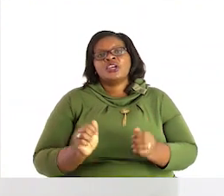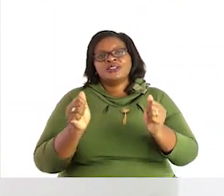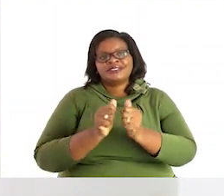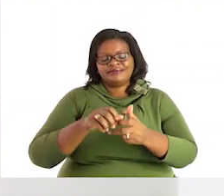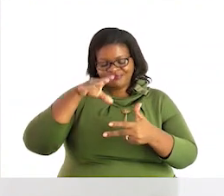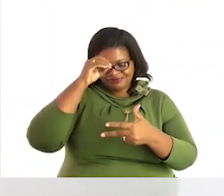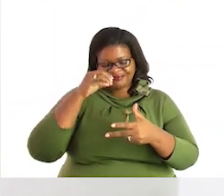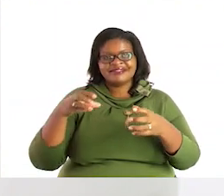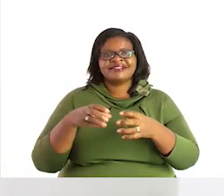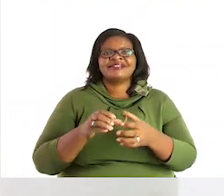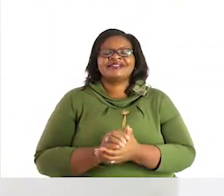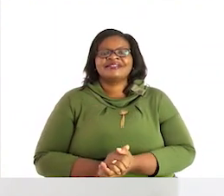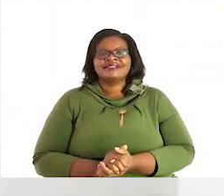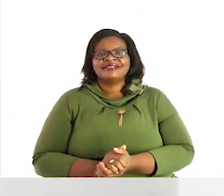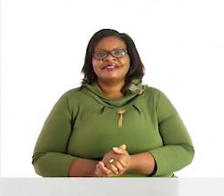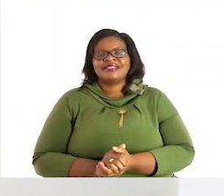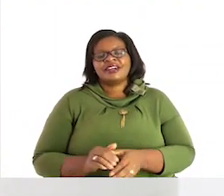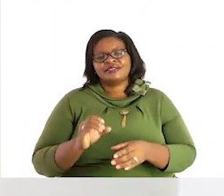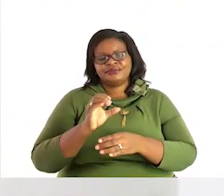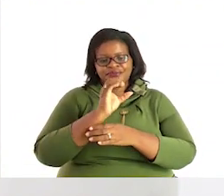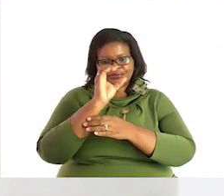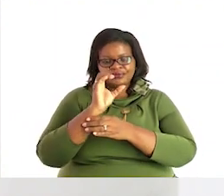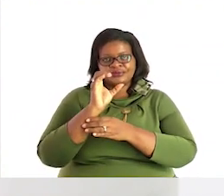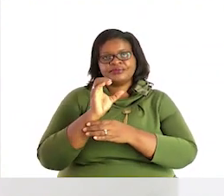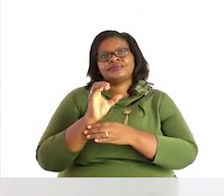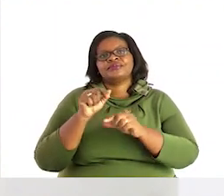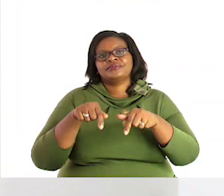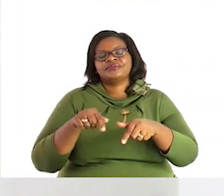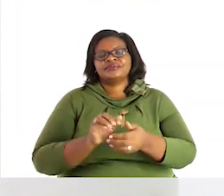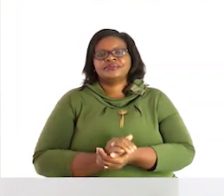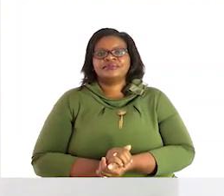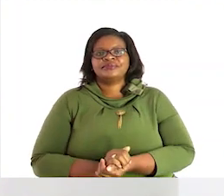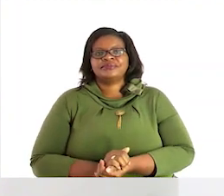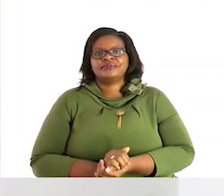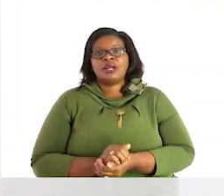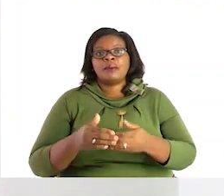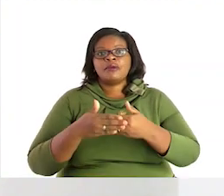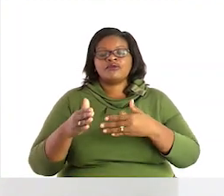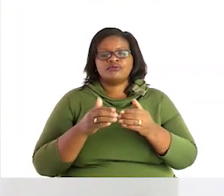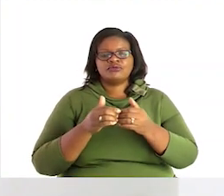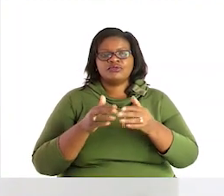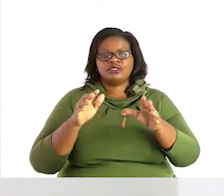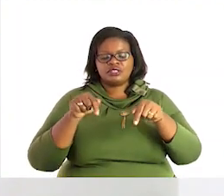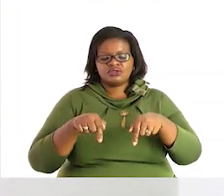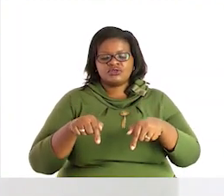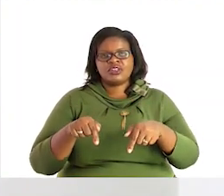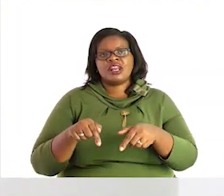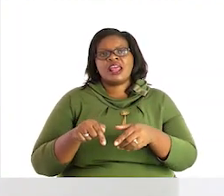We're going to be together throughout the lesson. But before we go any further, we are supposed to start by sanitizing our hands.